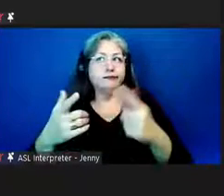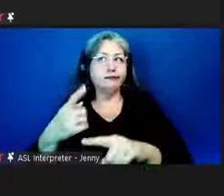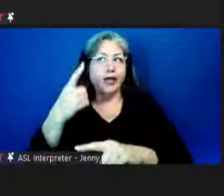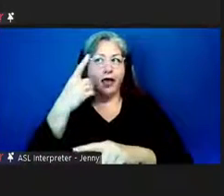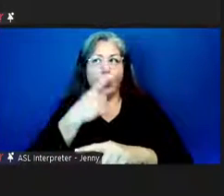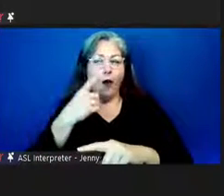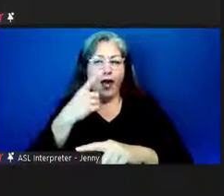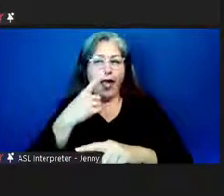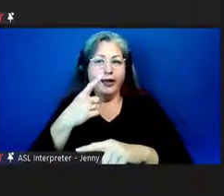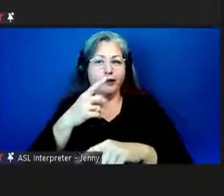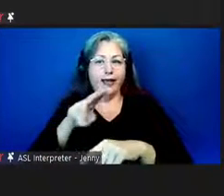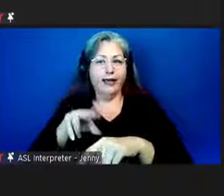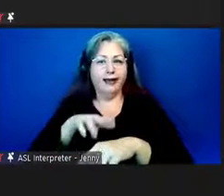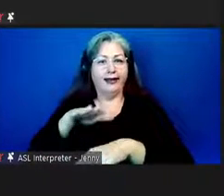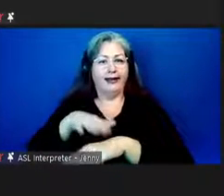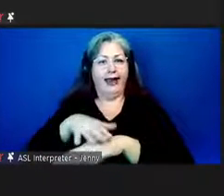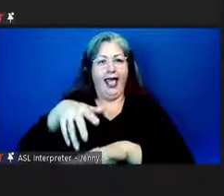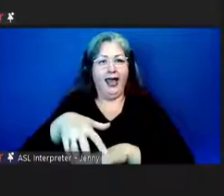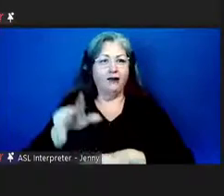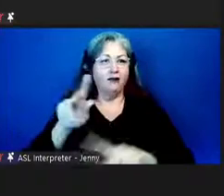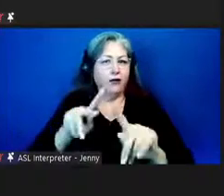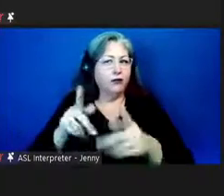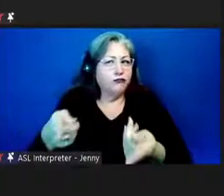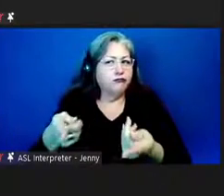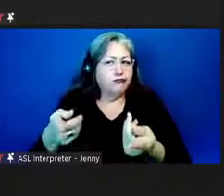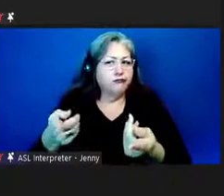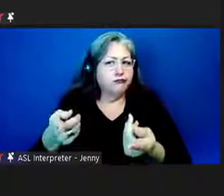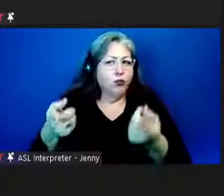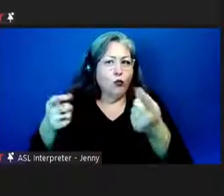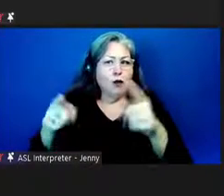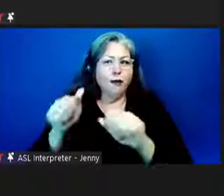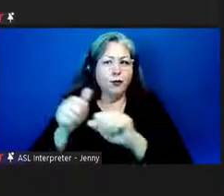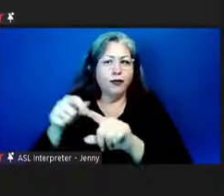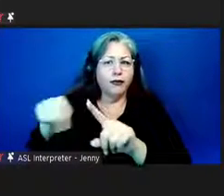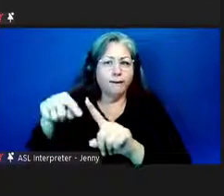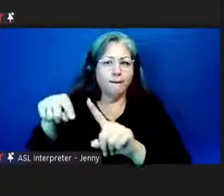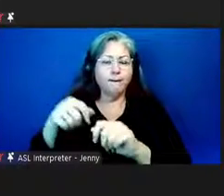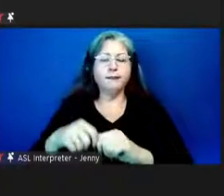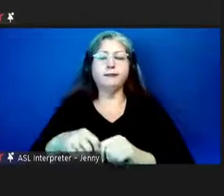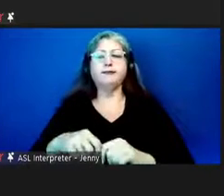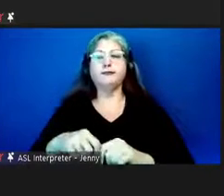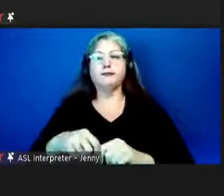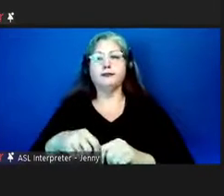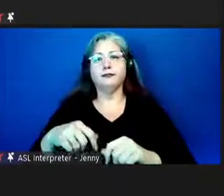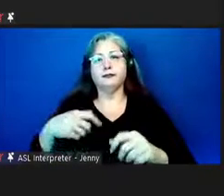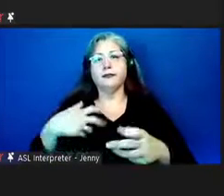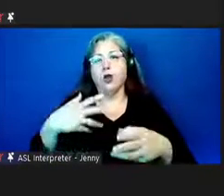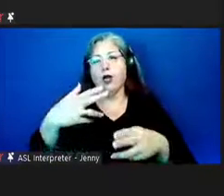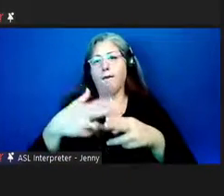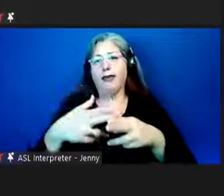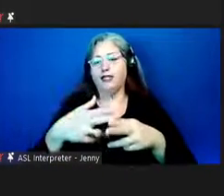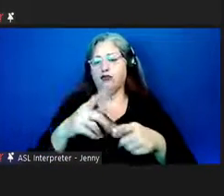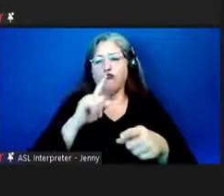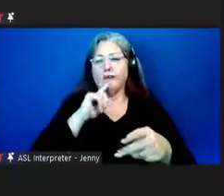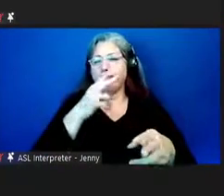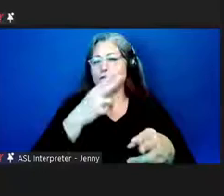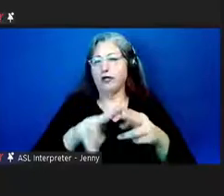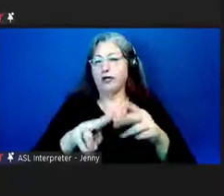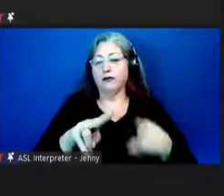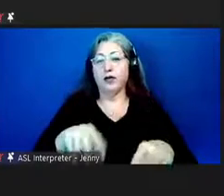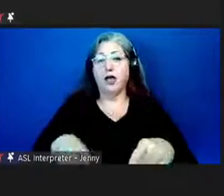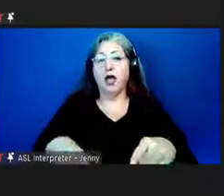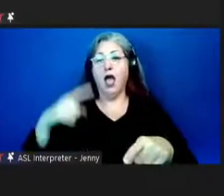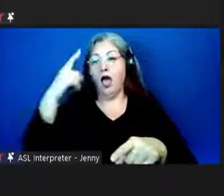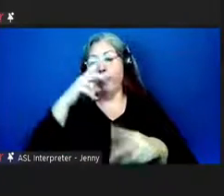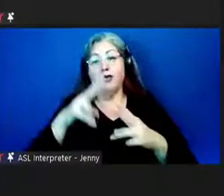the native of this place and um i'll just mention here very briefly hawaii is